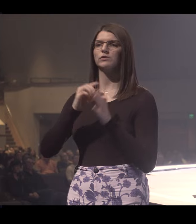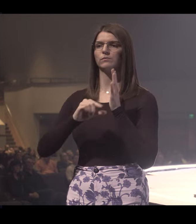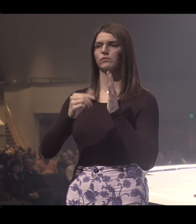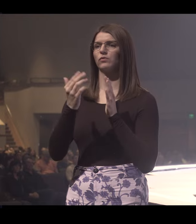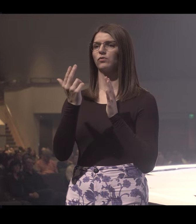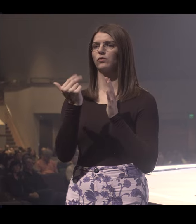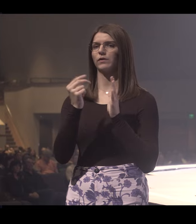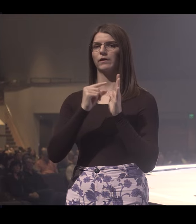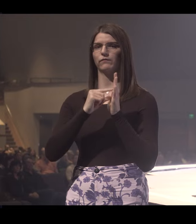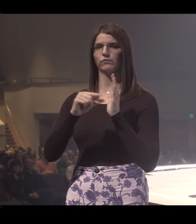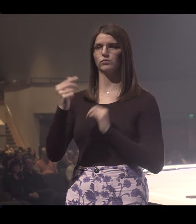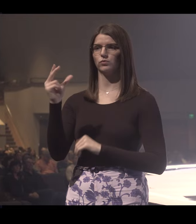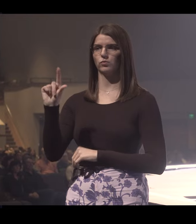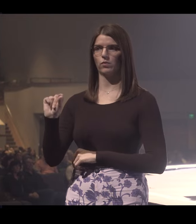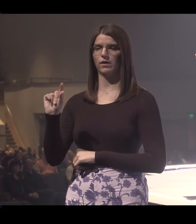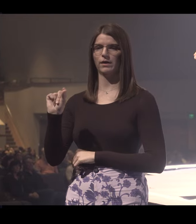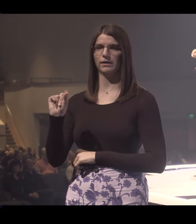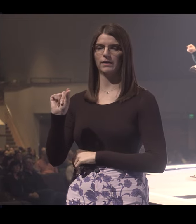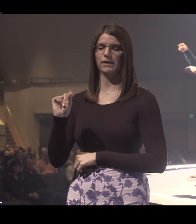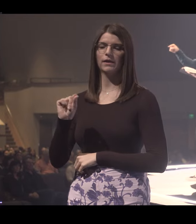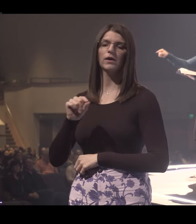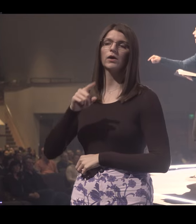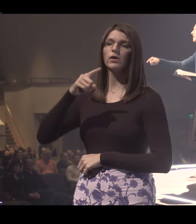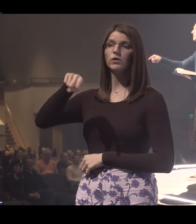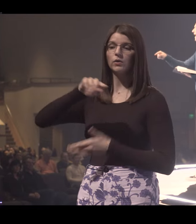reading out of the message translation, says this.